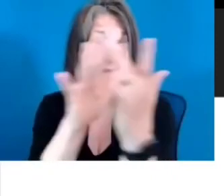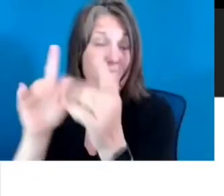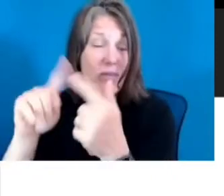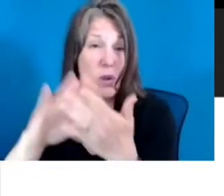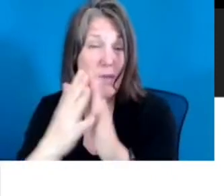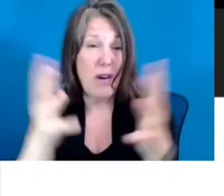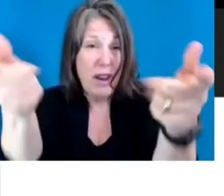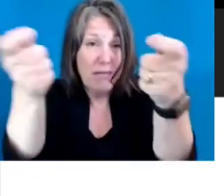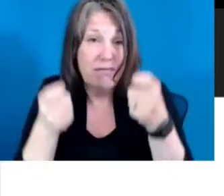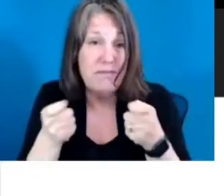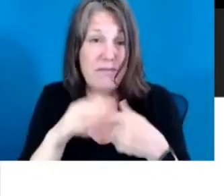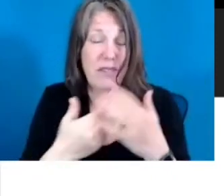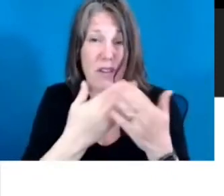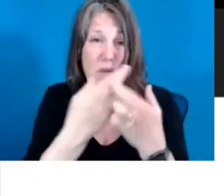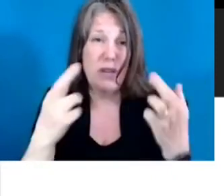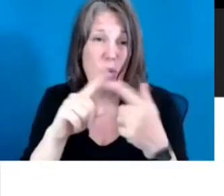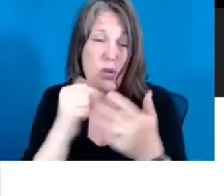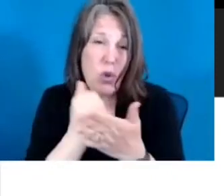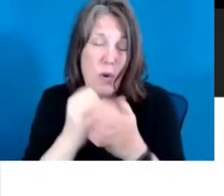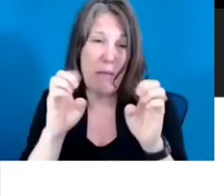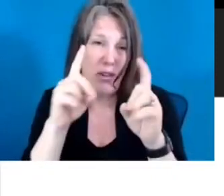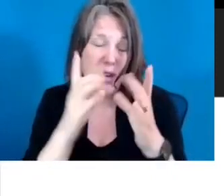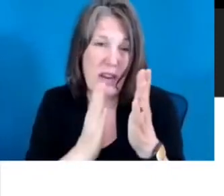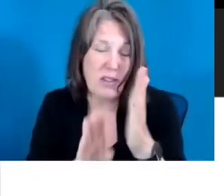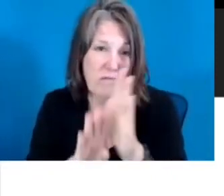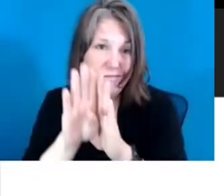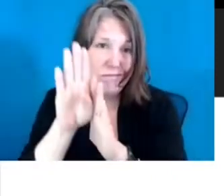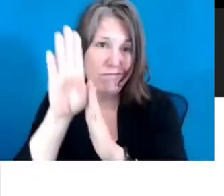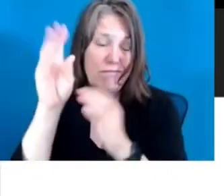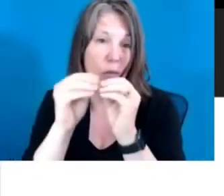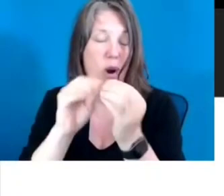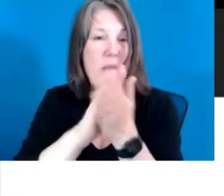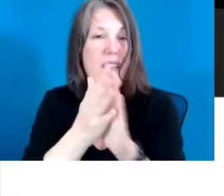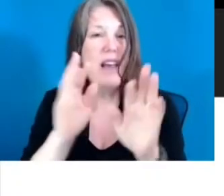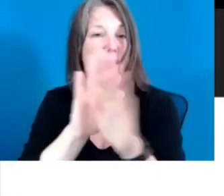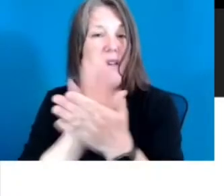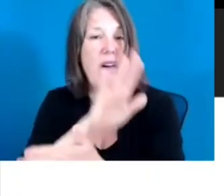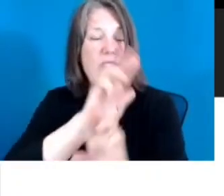all those resources to help them further their education and become more career and college ready.